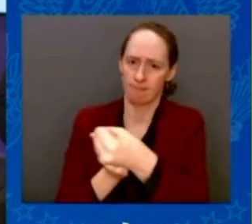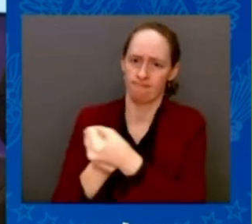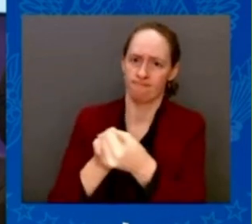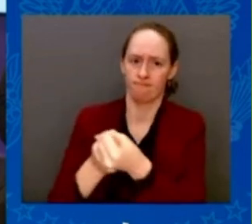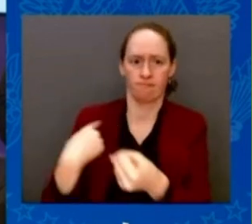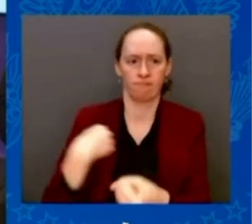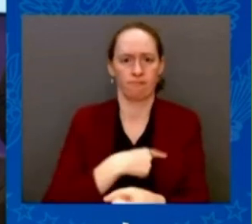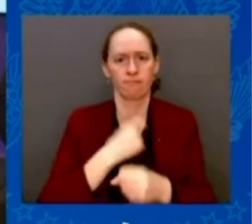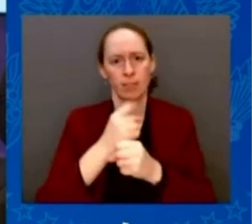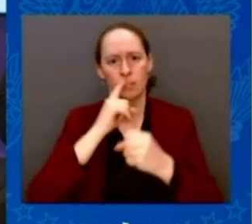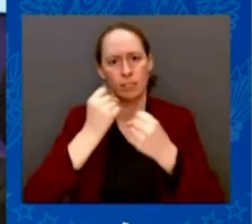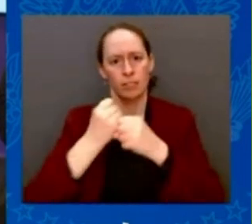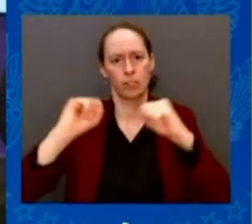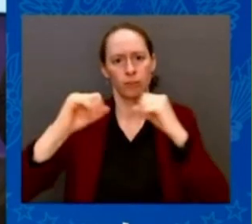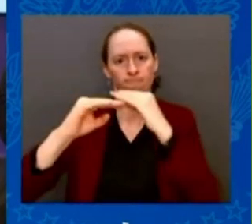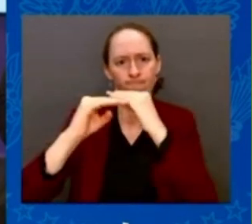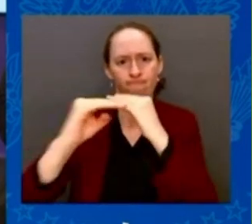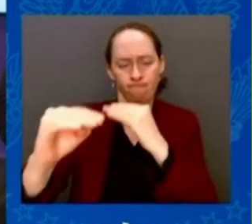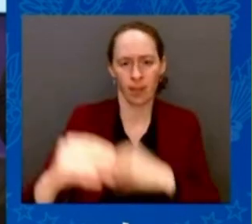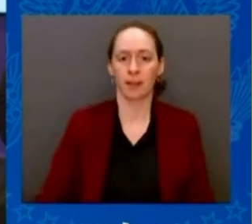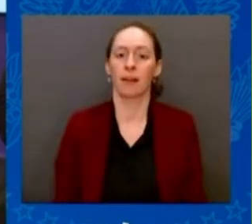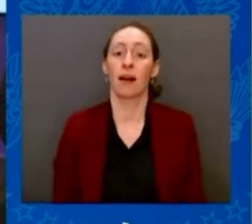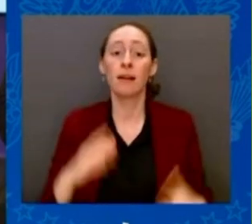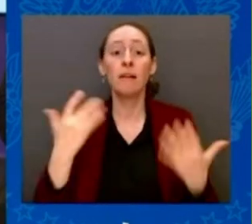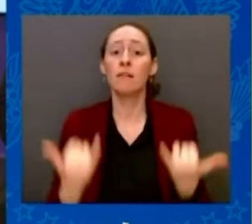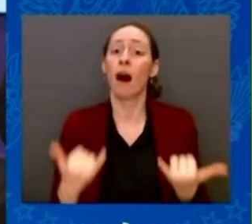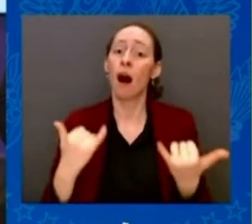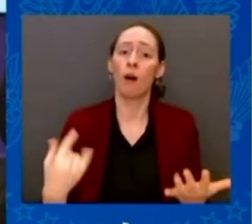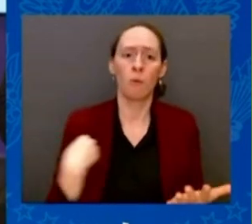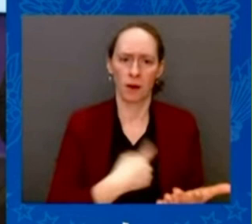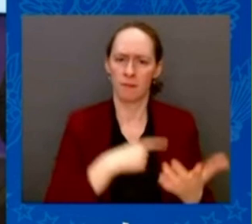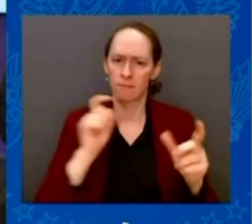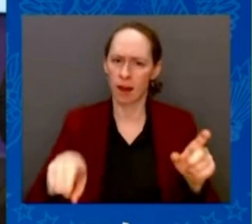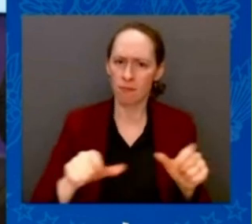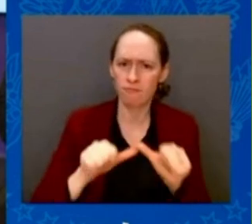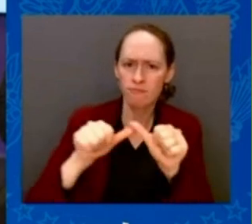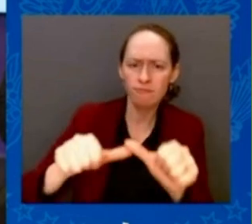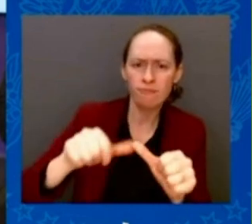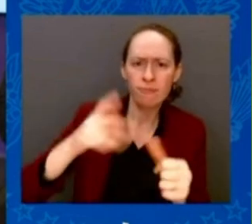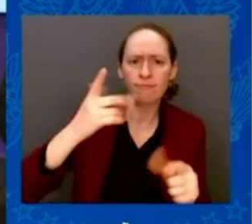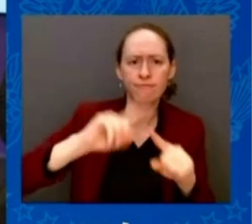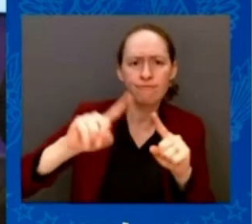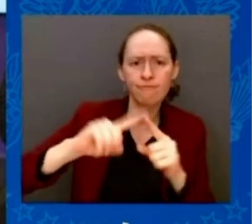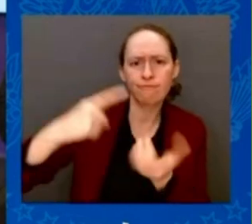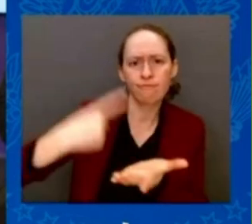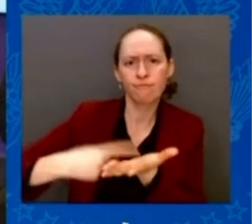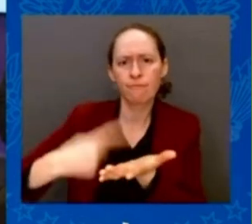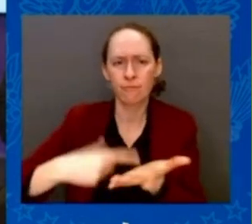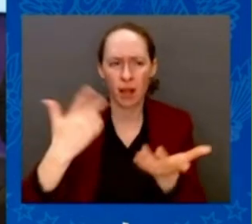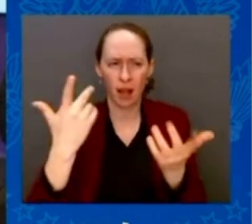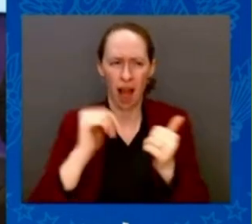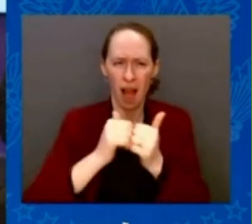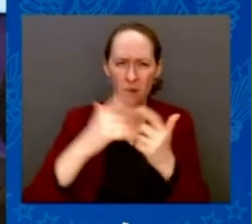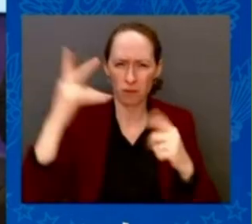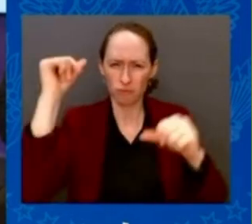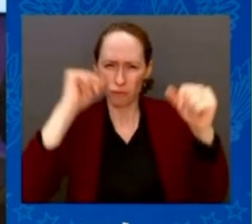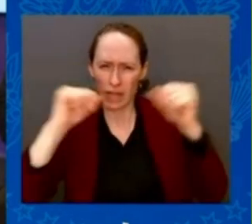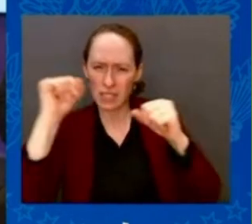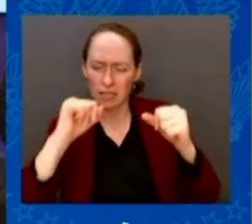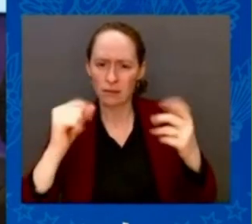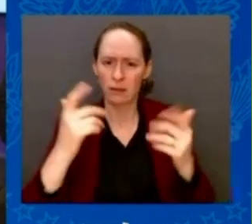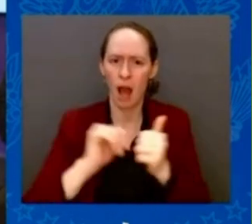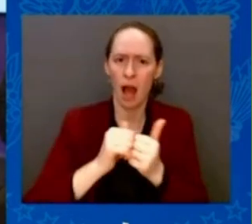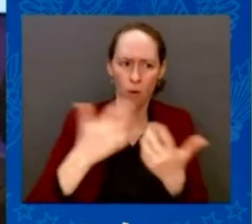a U.S. strategy for the Black Sea. I also welcome the participation of NATO Secretary-General